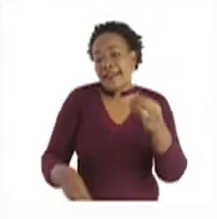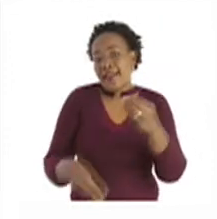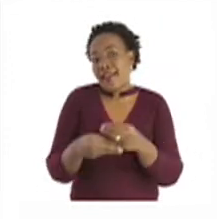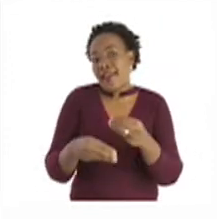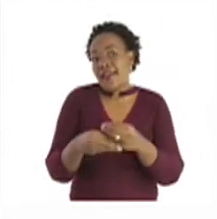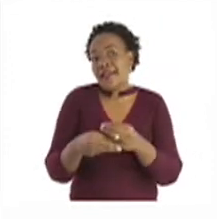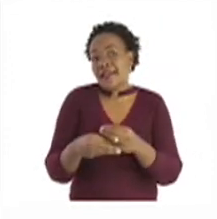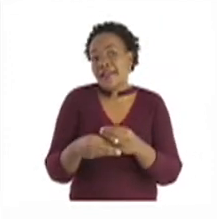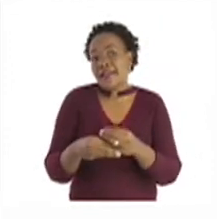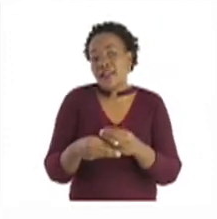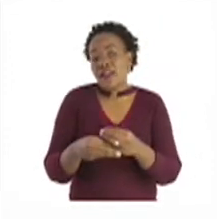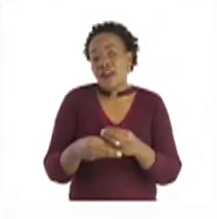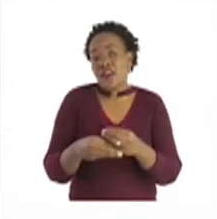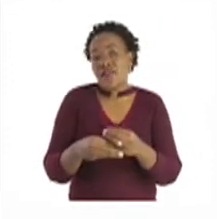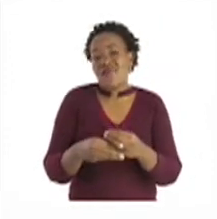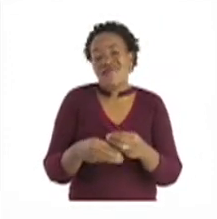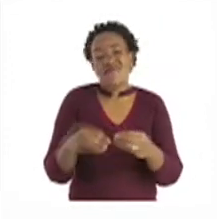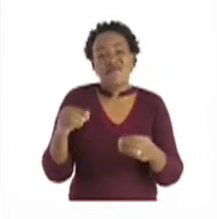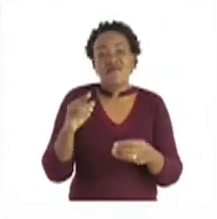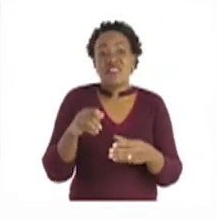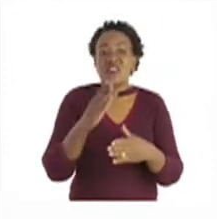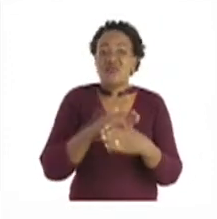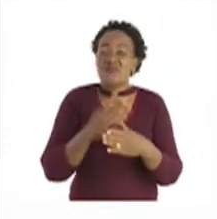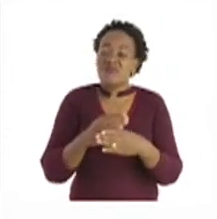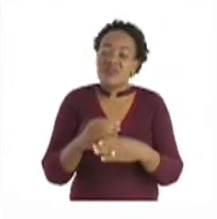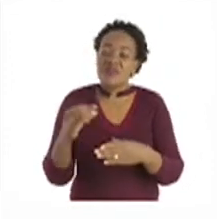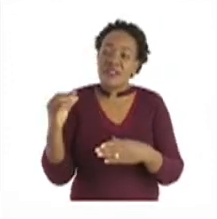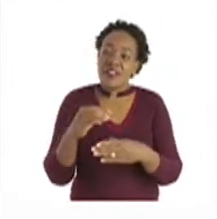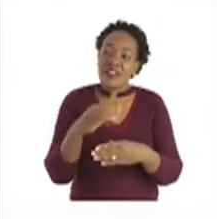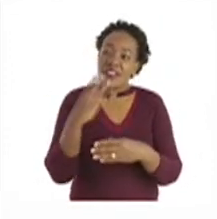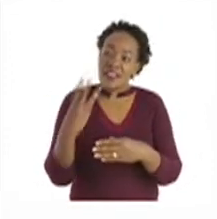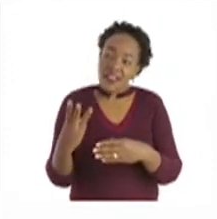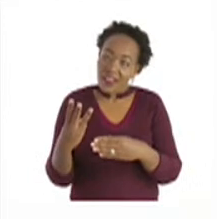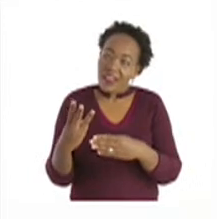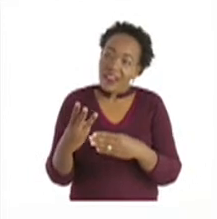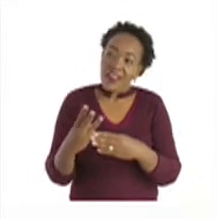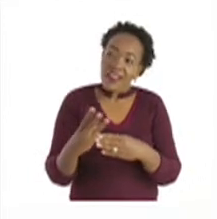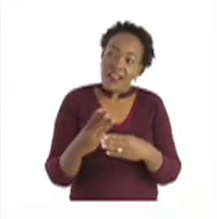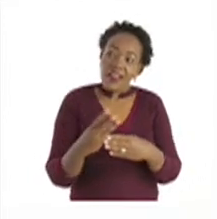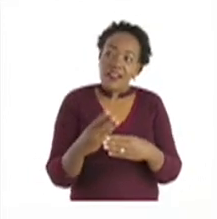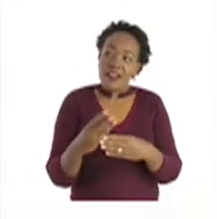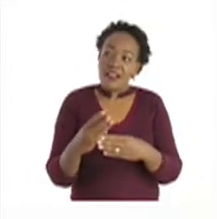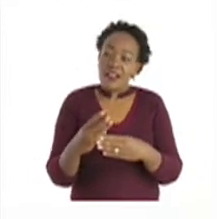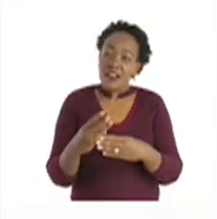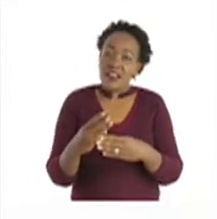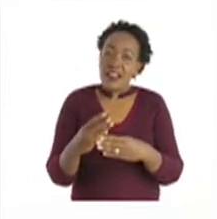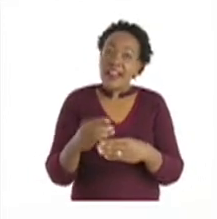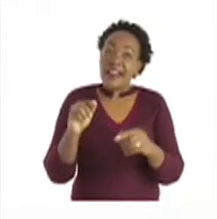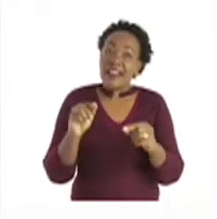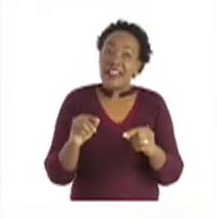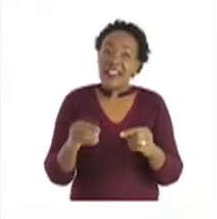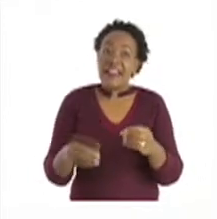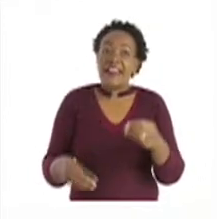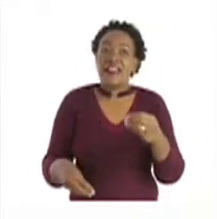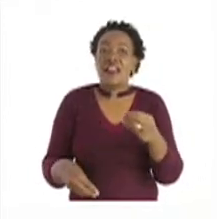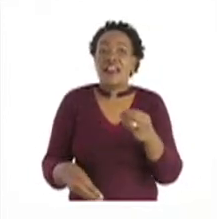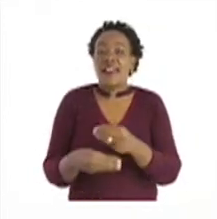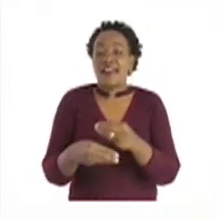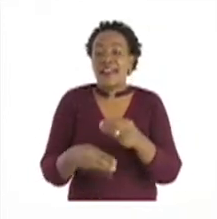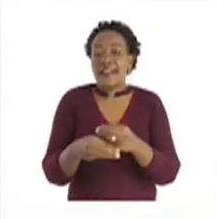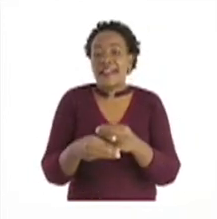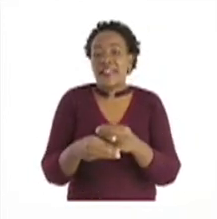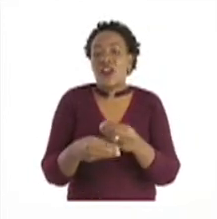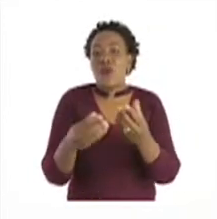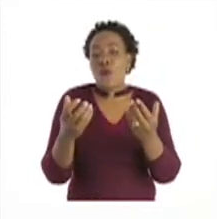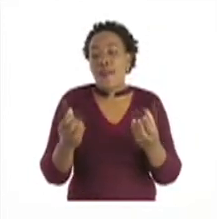This work is for grade 3, and in filling in numbers, there are some rules